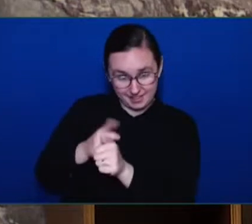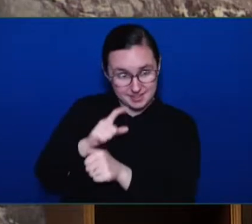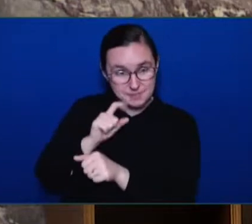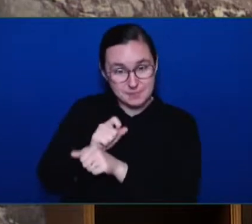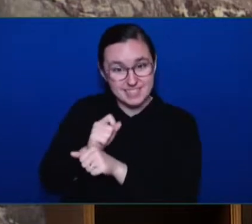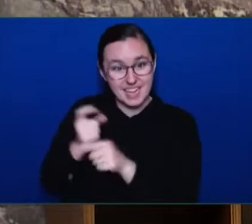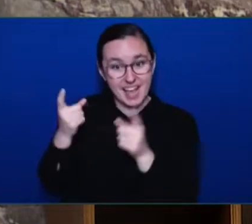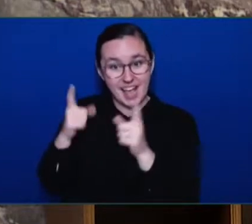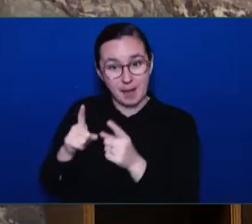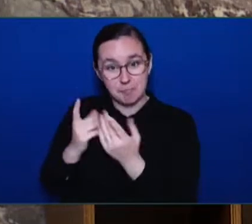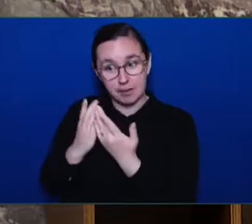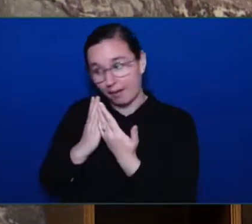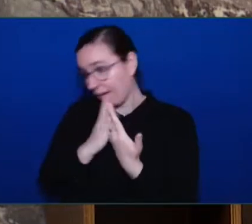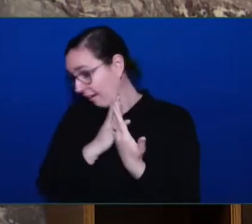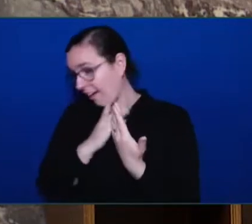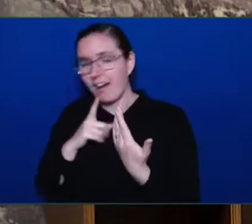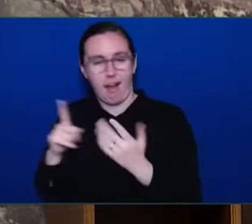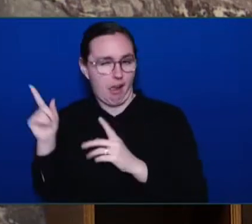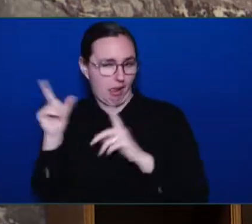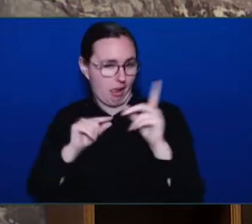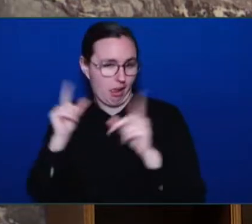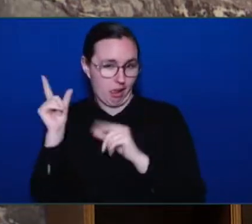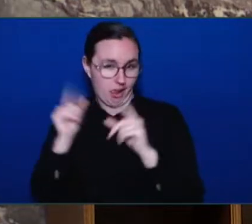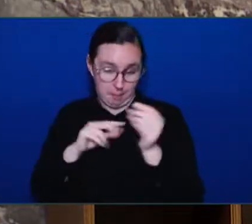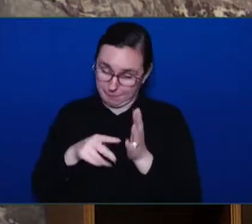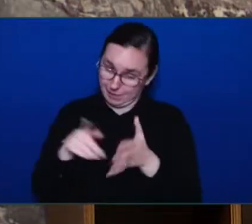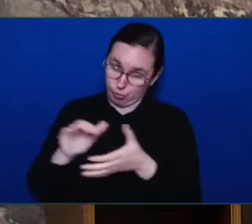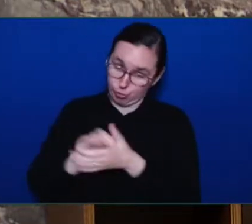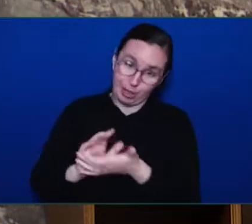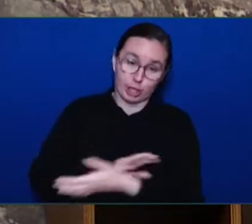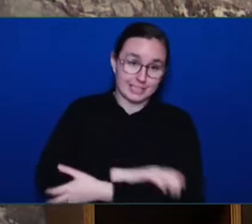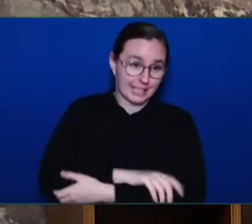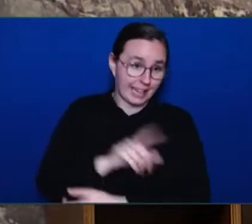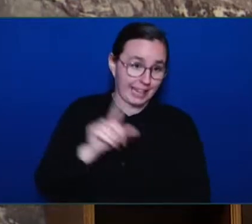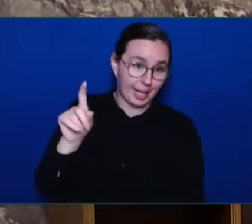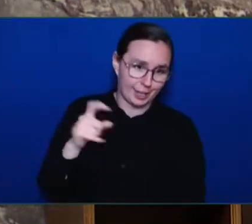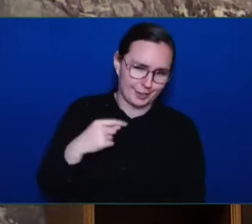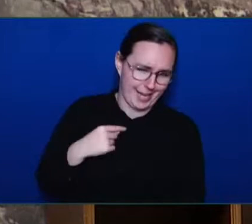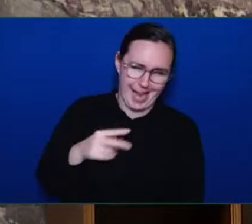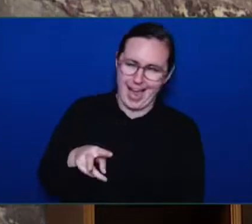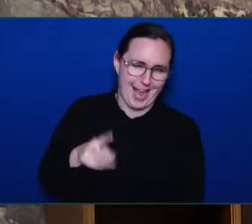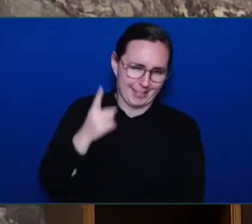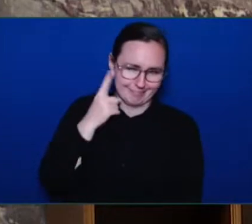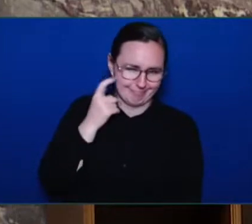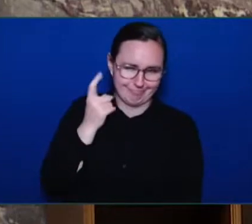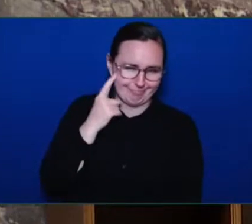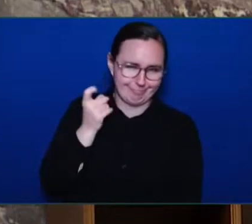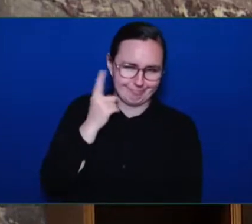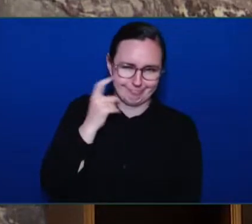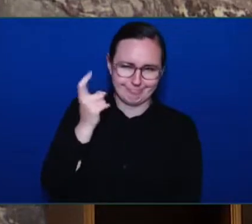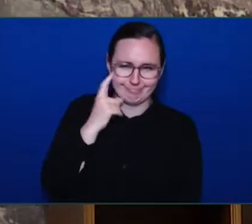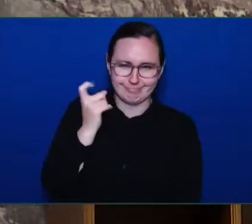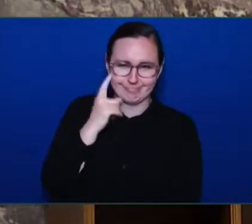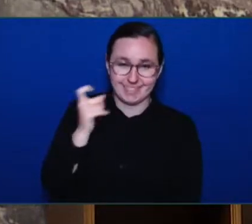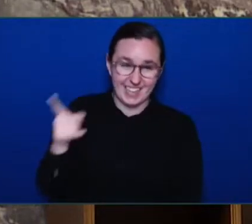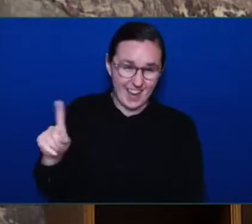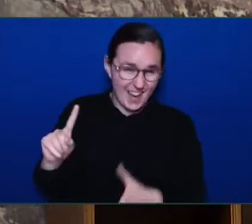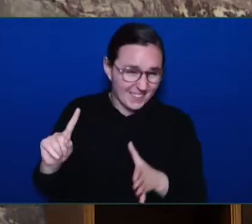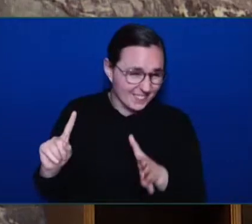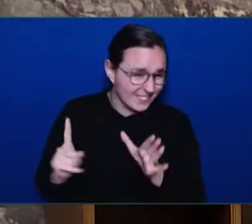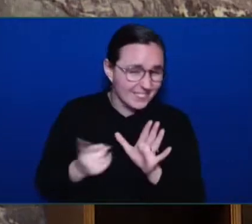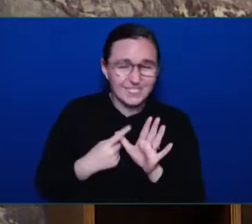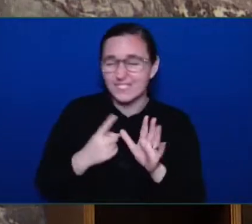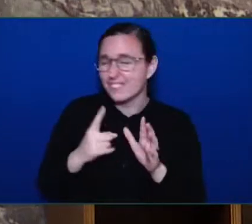about. First Nations pursued this bid. It was the first Indigenous-led Olympic Games bid in the